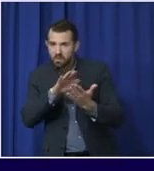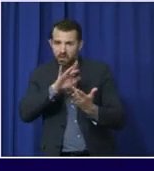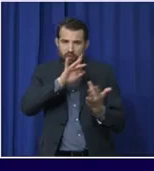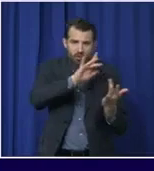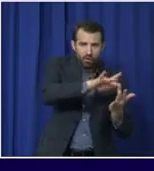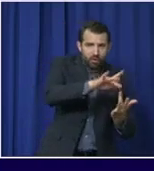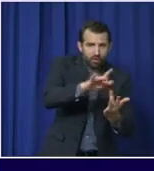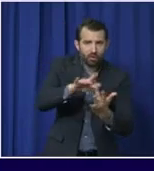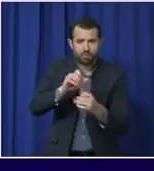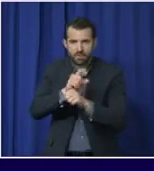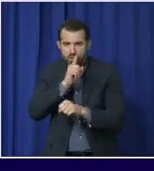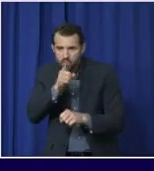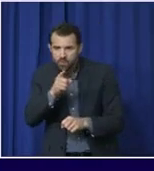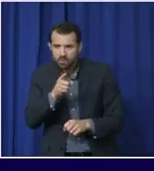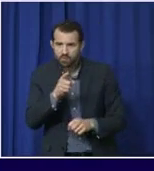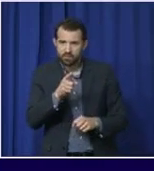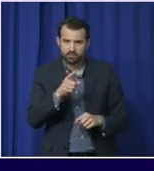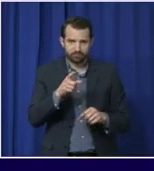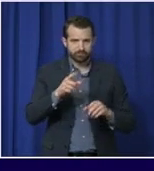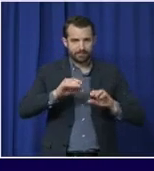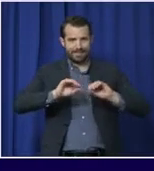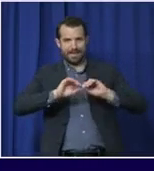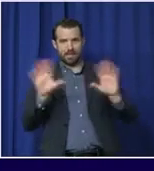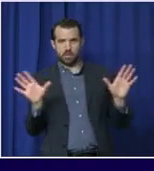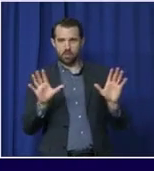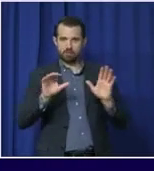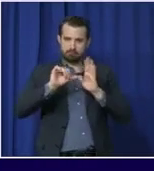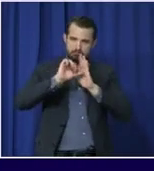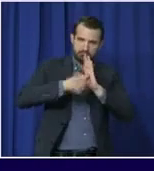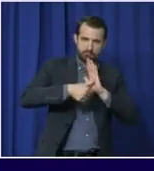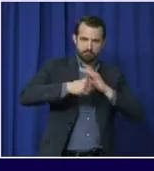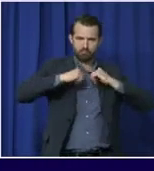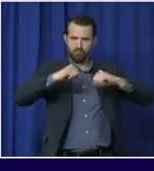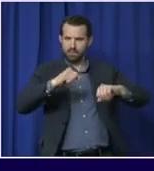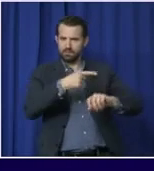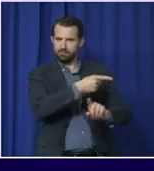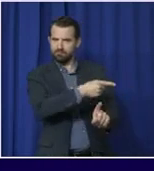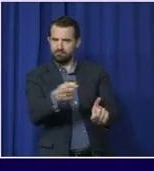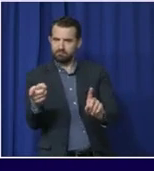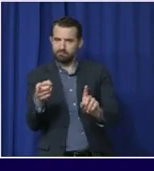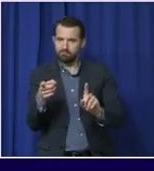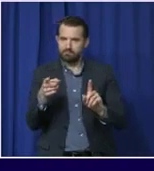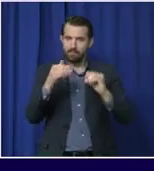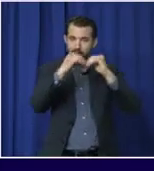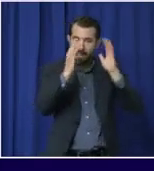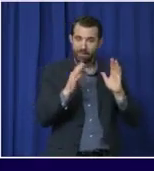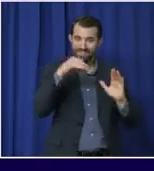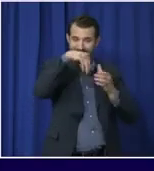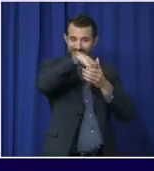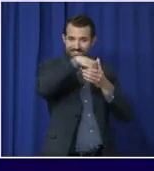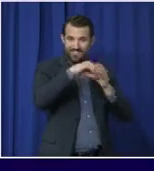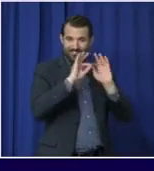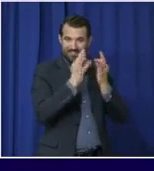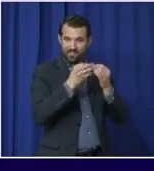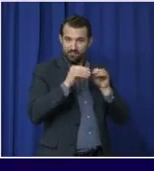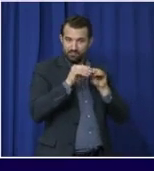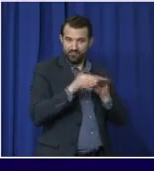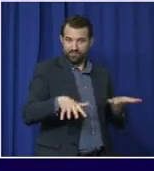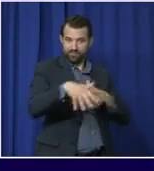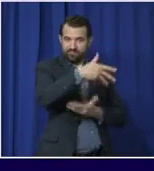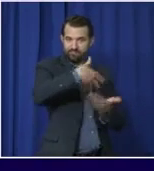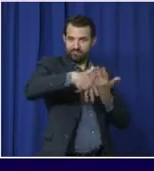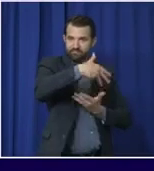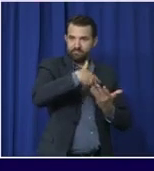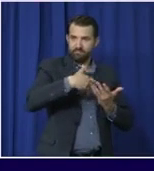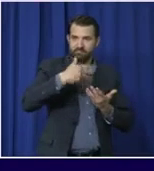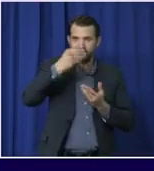solicitous and try to prevent transmission within the home. And the answer Charlie is that we're doing a few things. The first is of